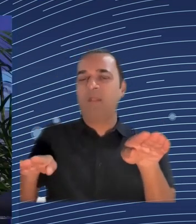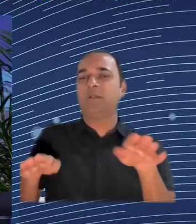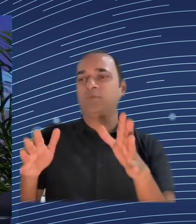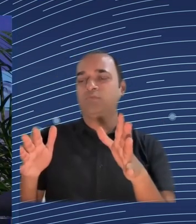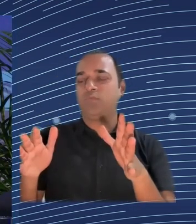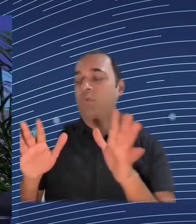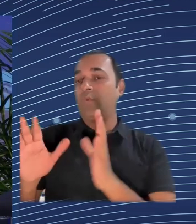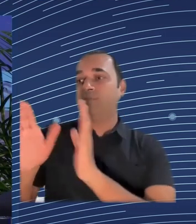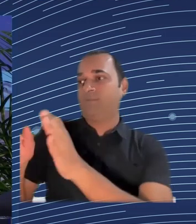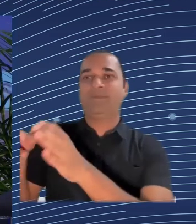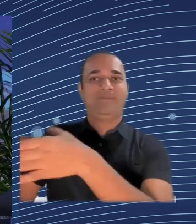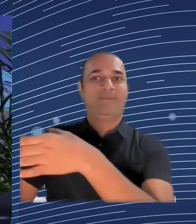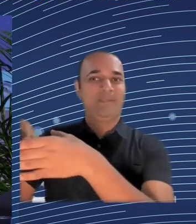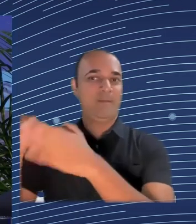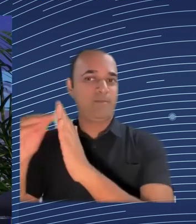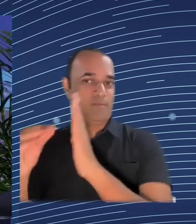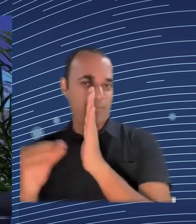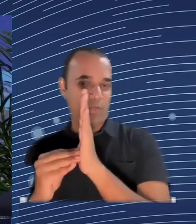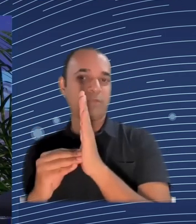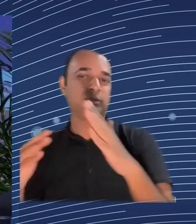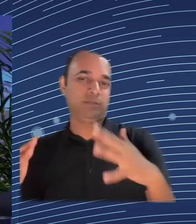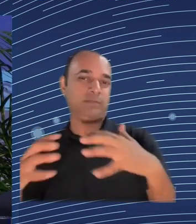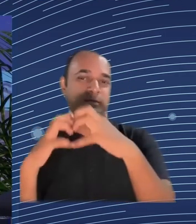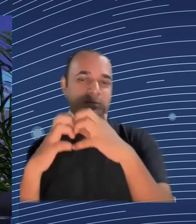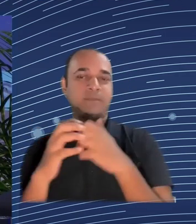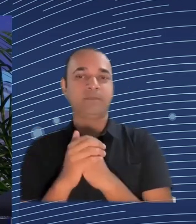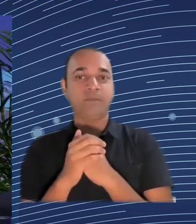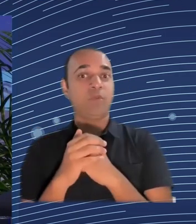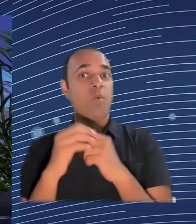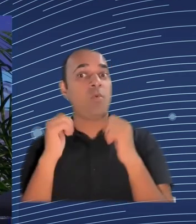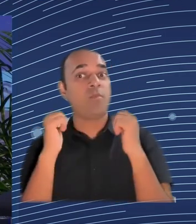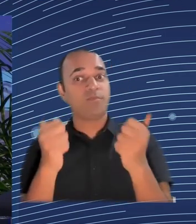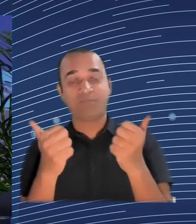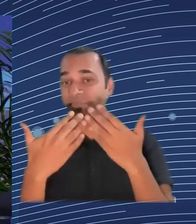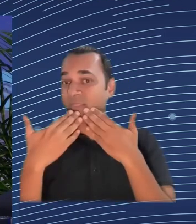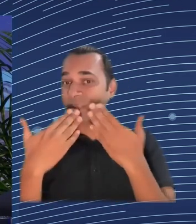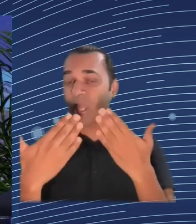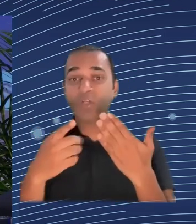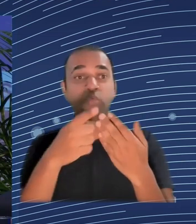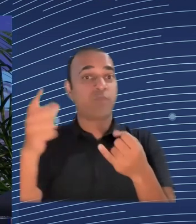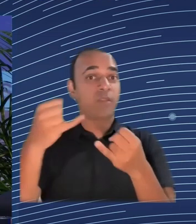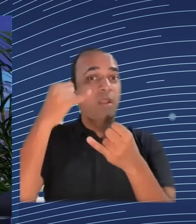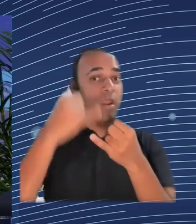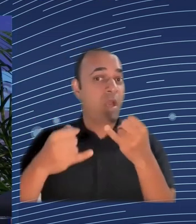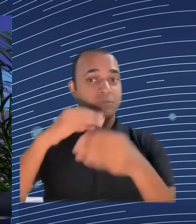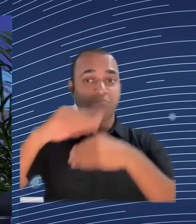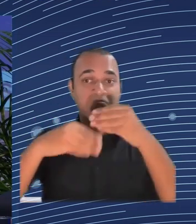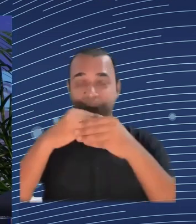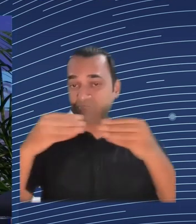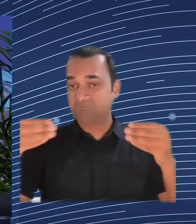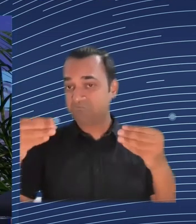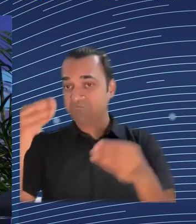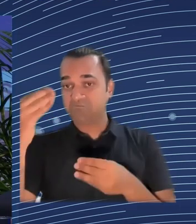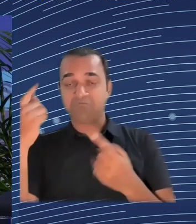wonderful comparison, will not be forgotten very soon. Because that was my thought. Maybe not so precise,